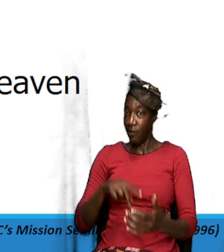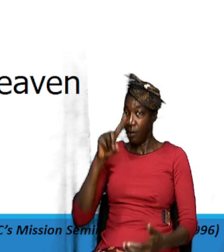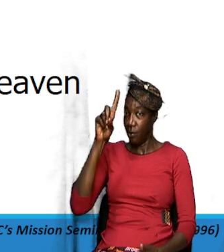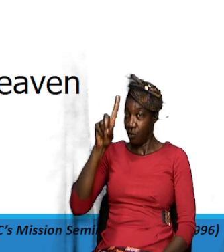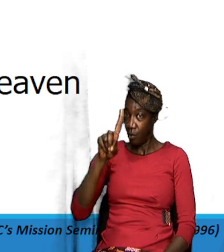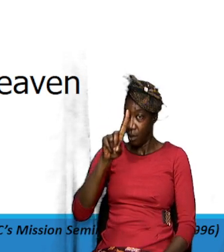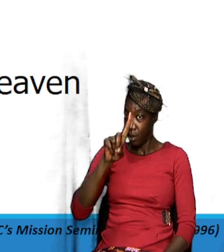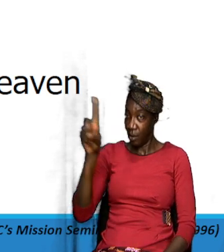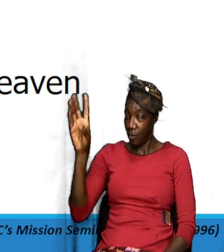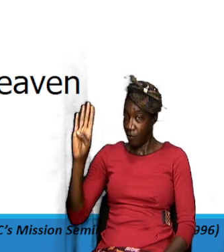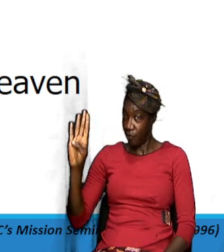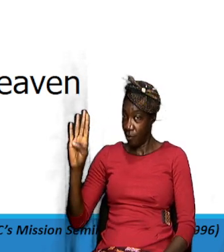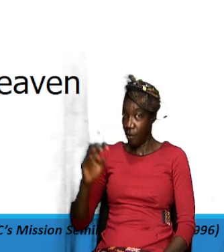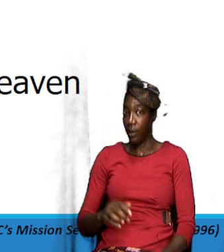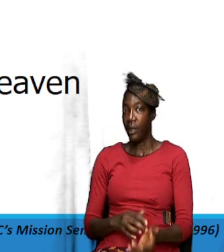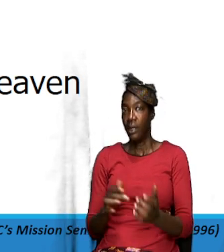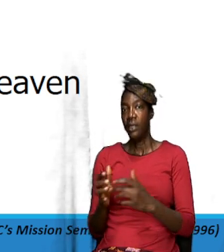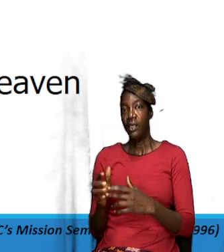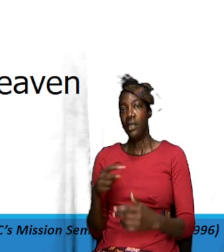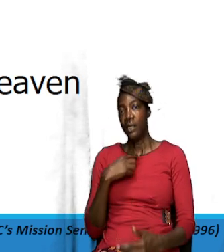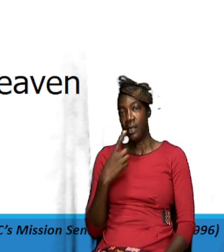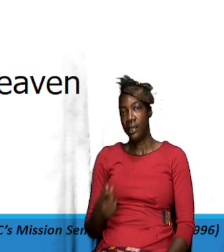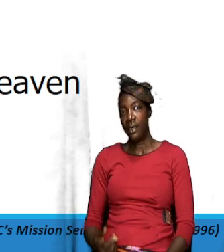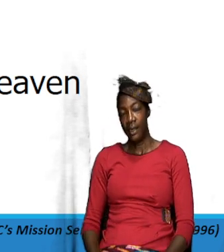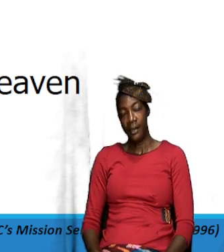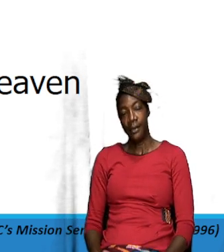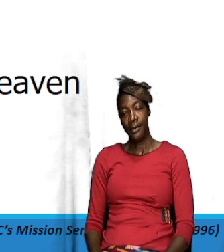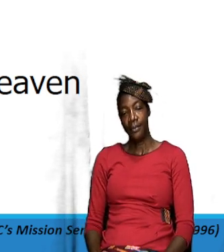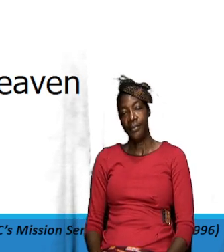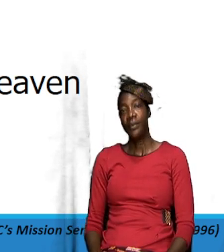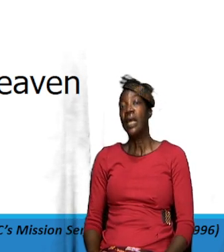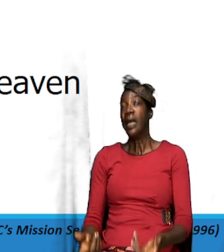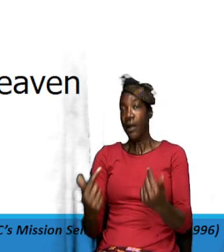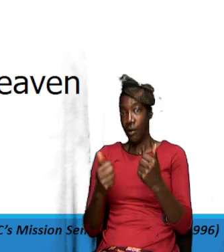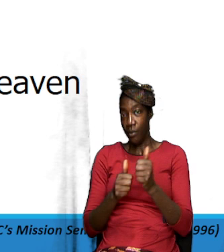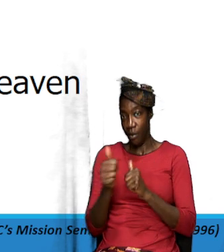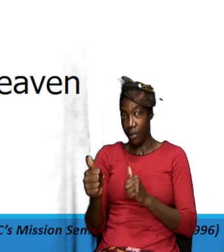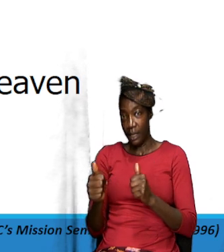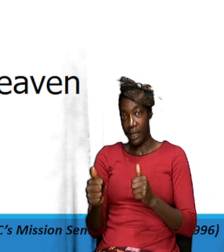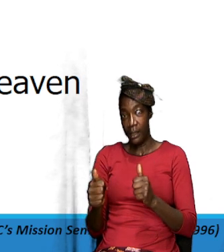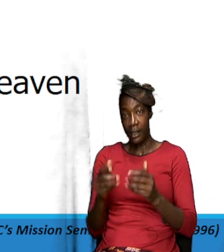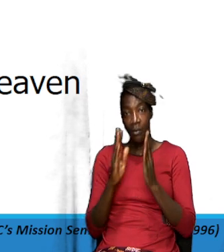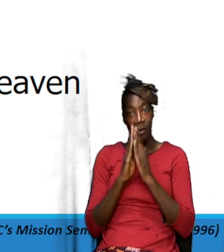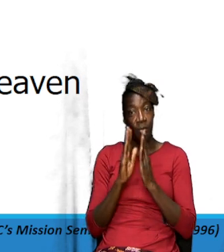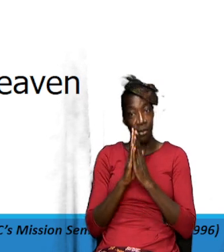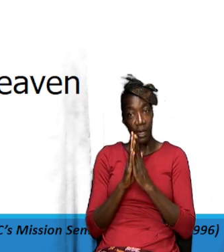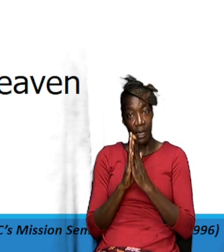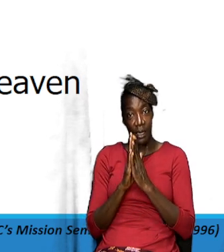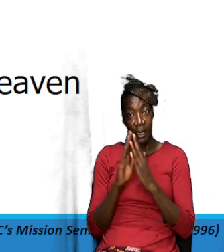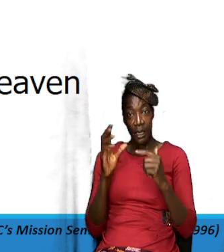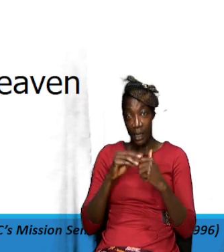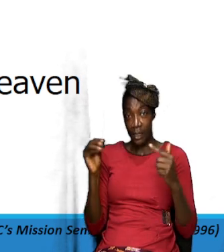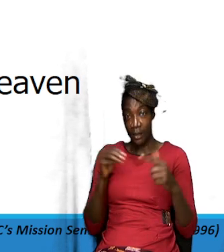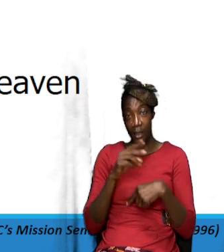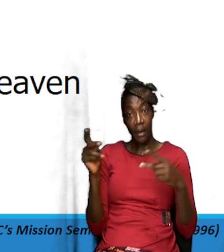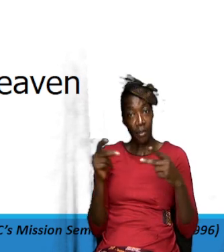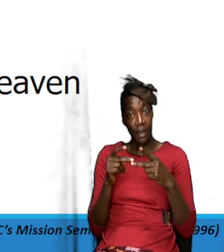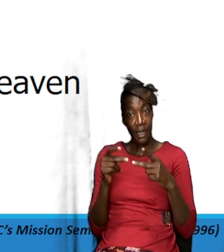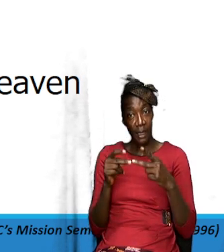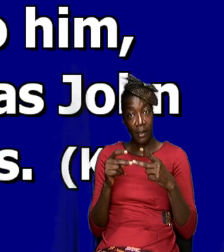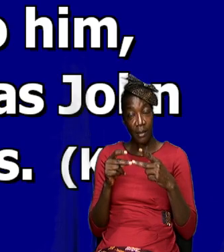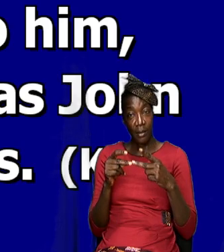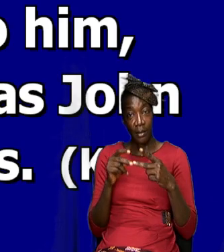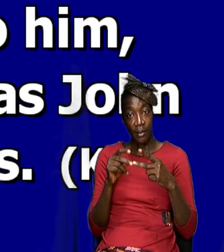so Jesus said so the disciples came to him and it came to pass that as he was praying in a certain place